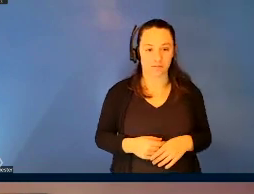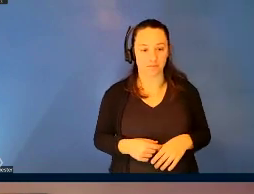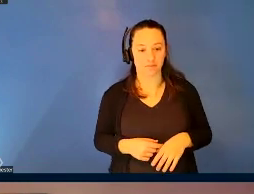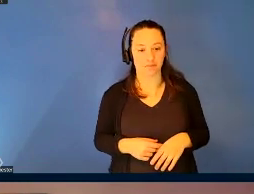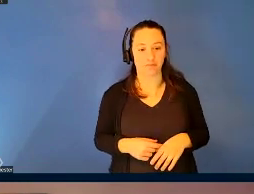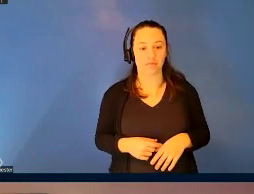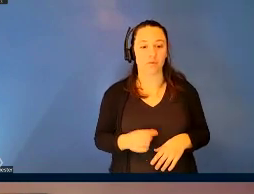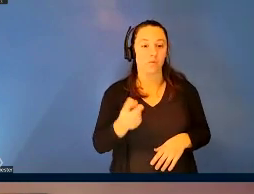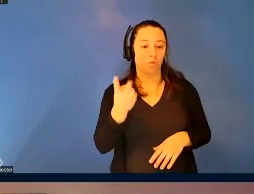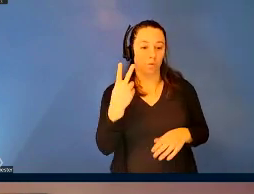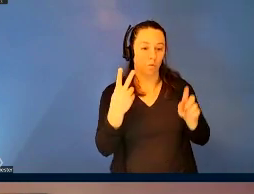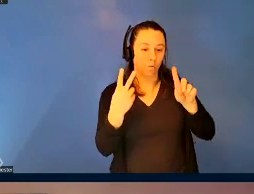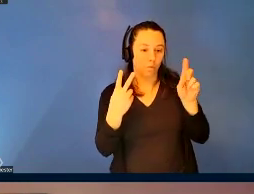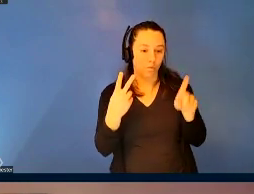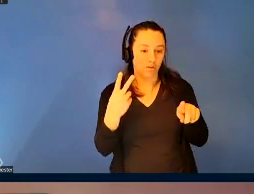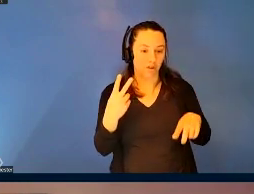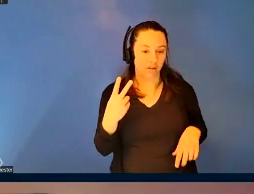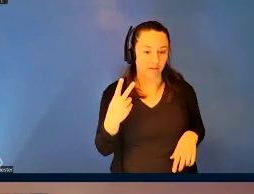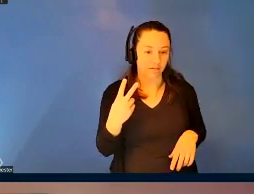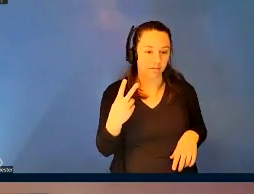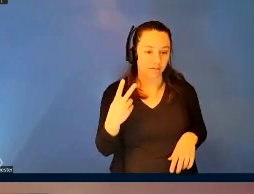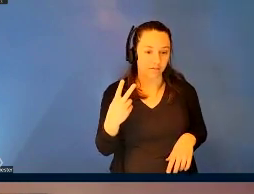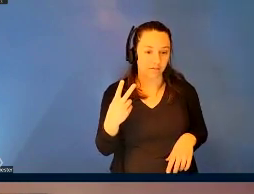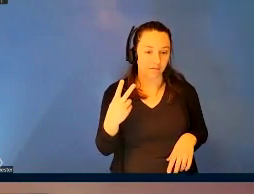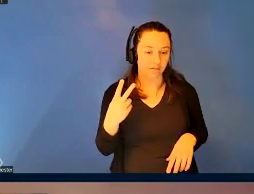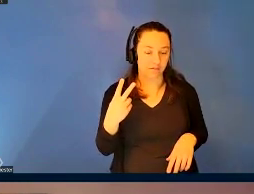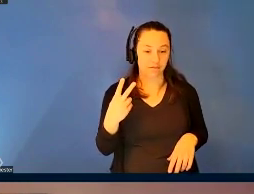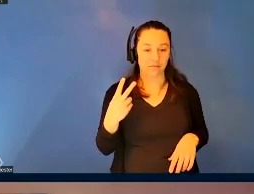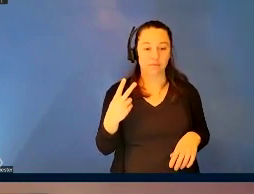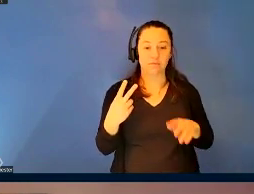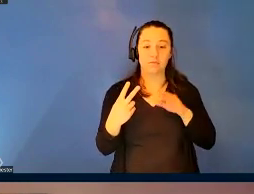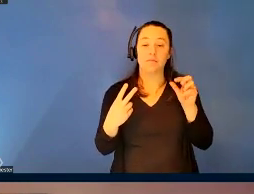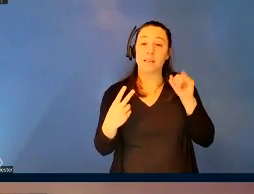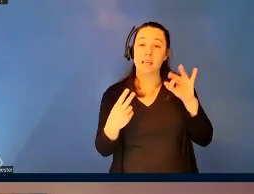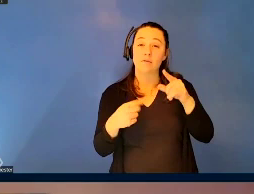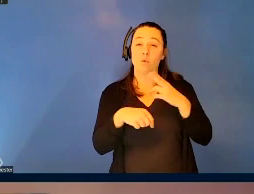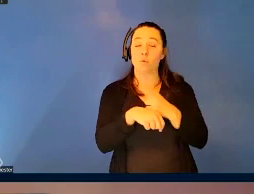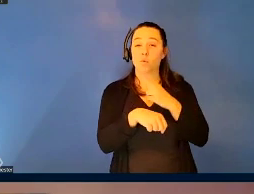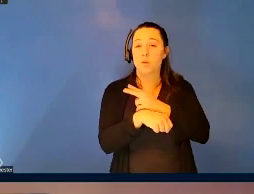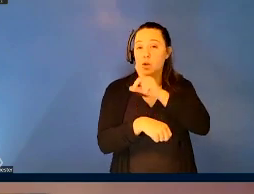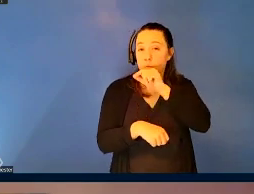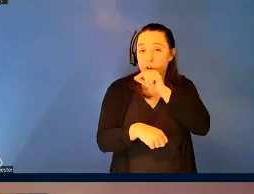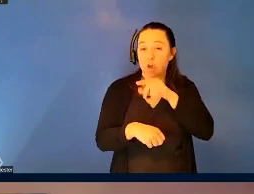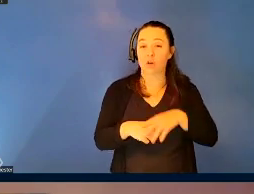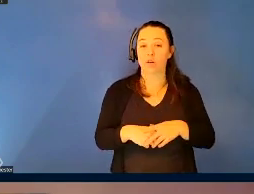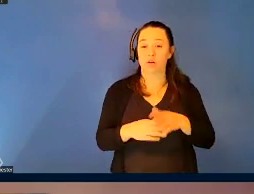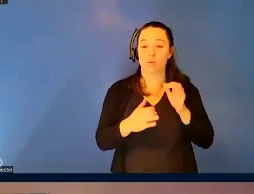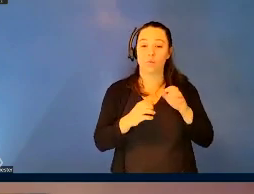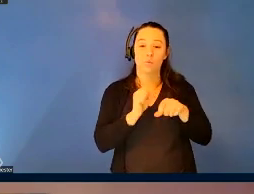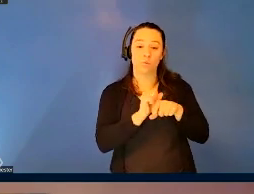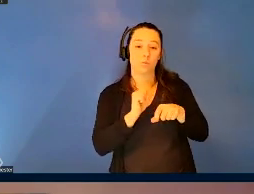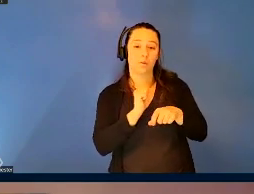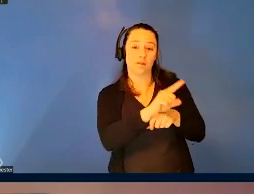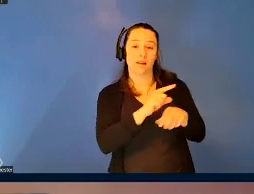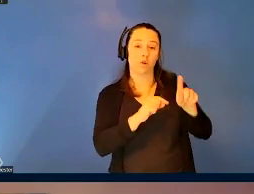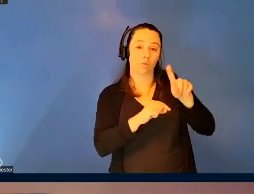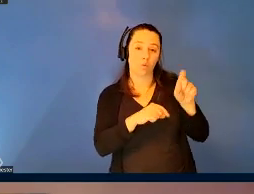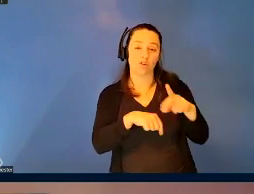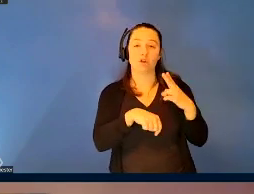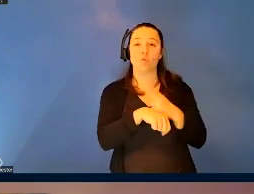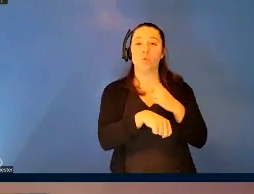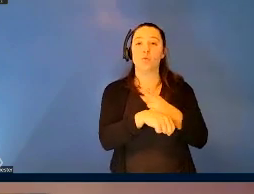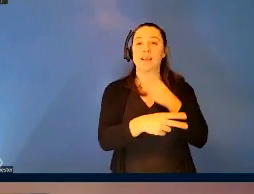two questions right out of the gate. And by the way, if anyone's on Twitter, and they want to send a question, use the hashtag